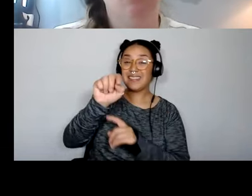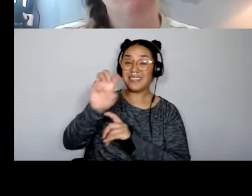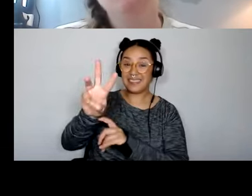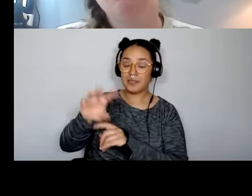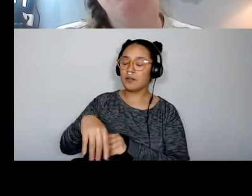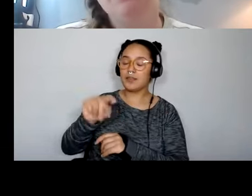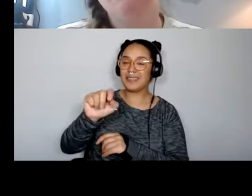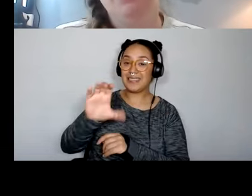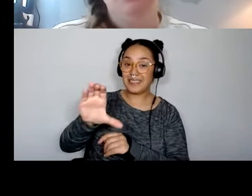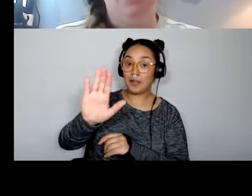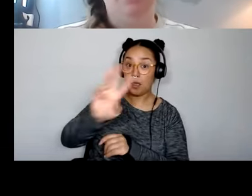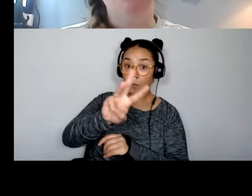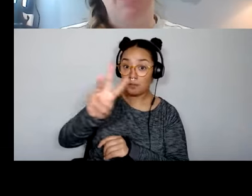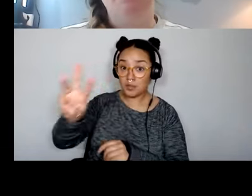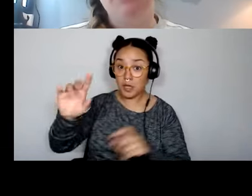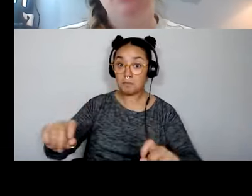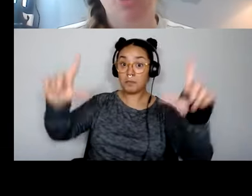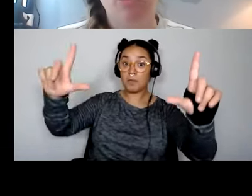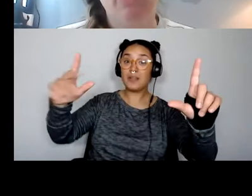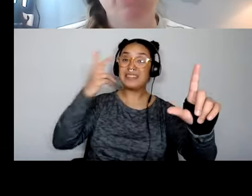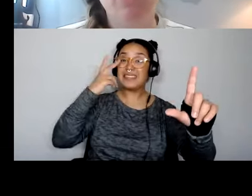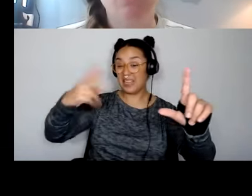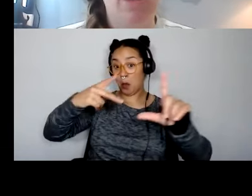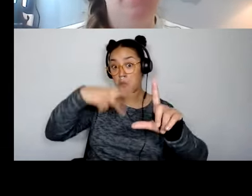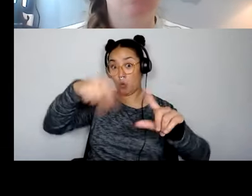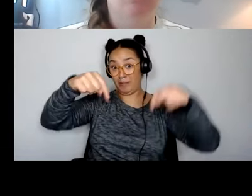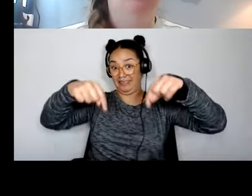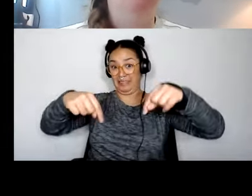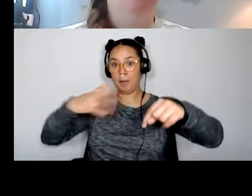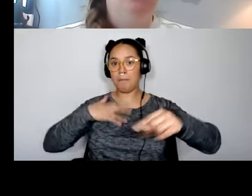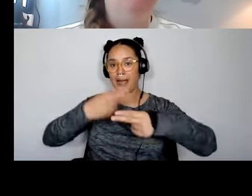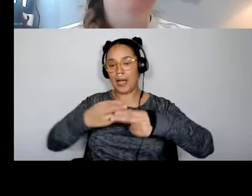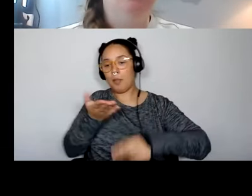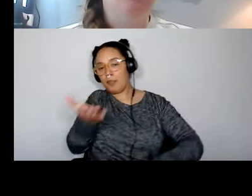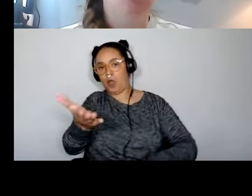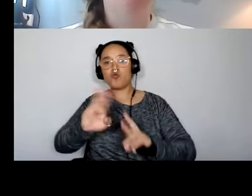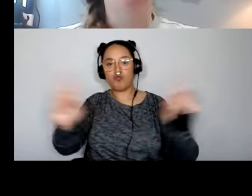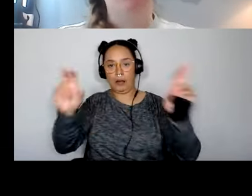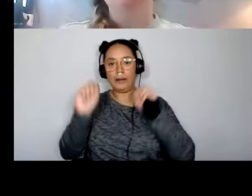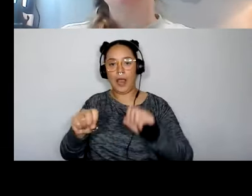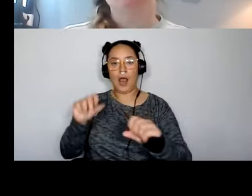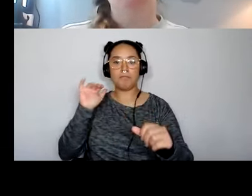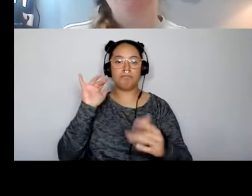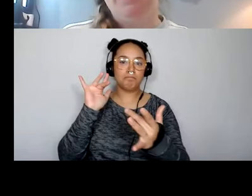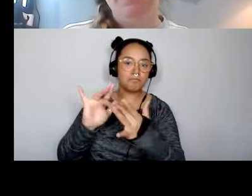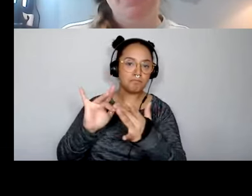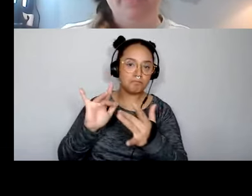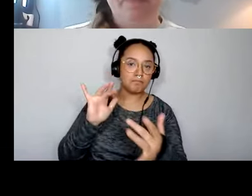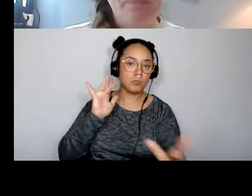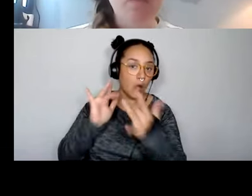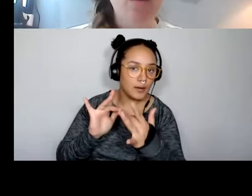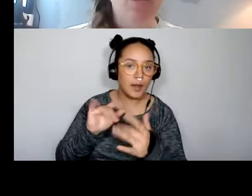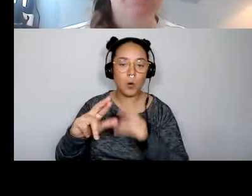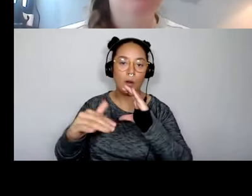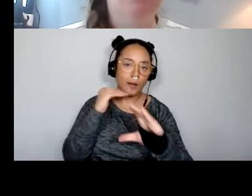for this program. And I'm happy to talk through your challenges, and to think about what the right scope is.